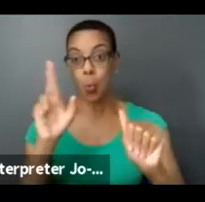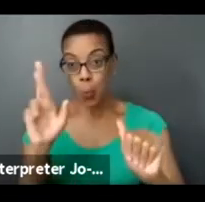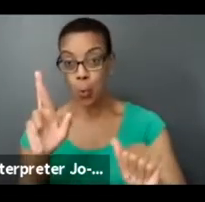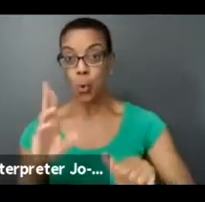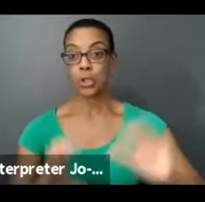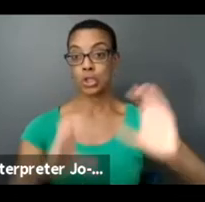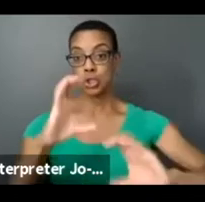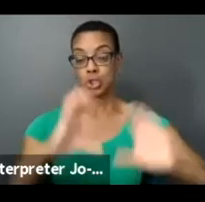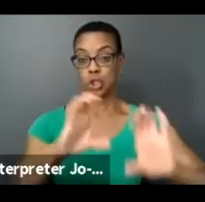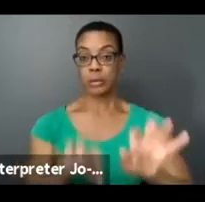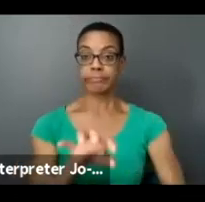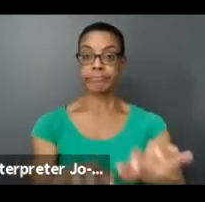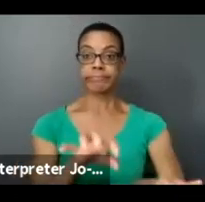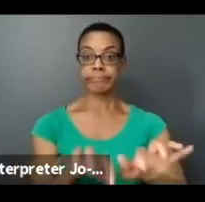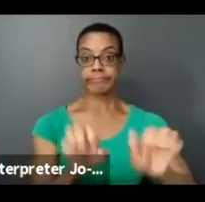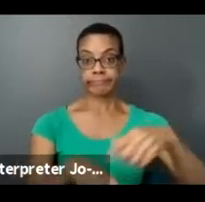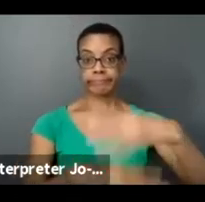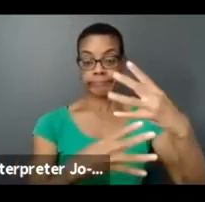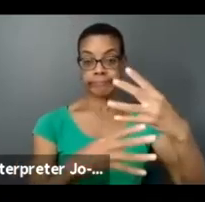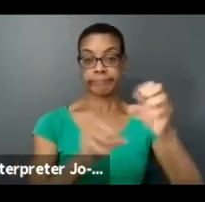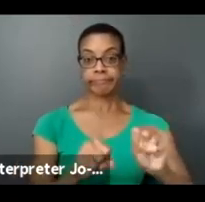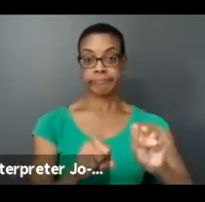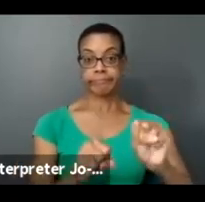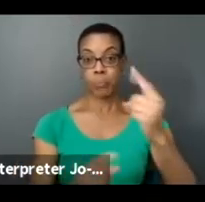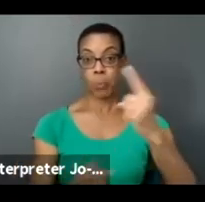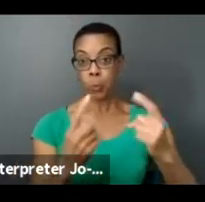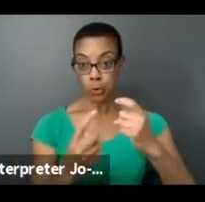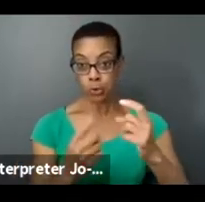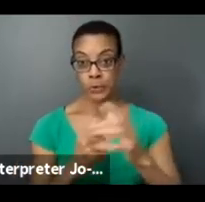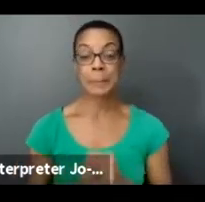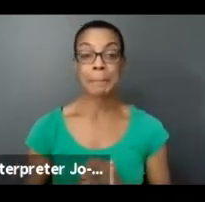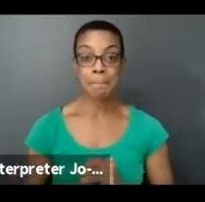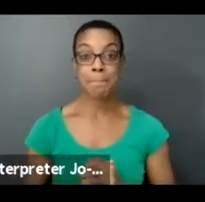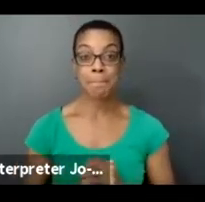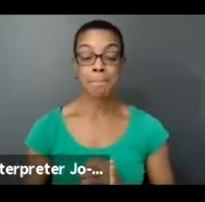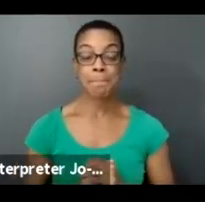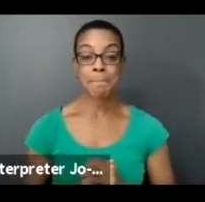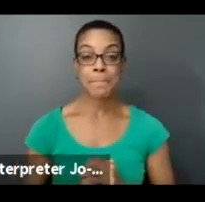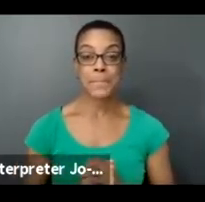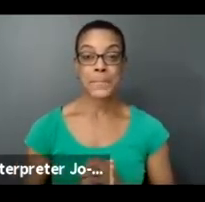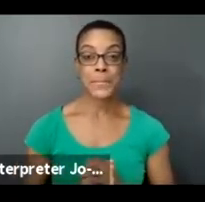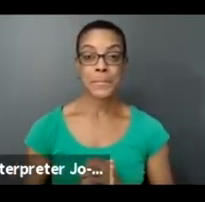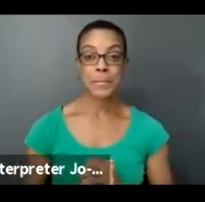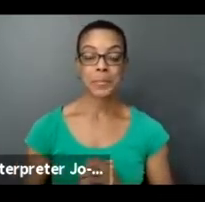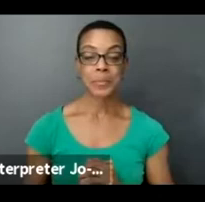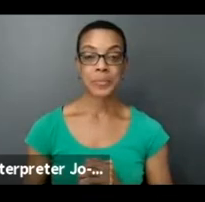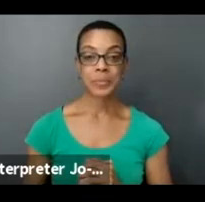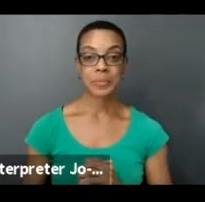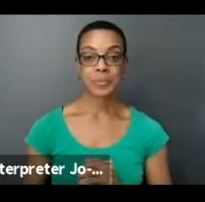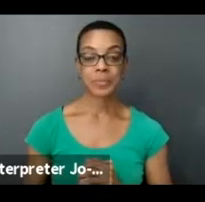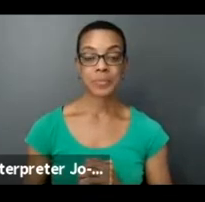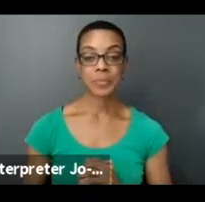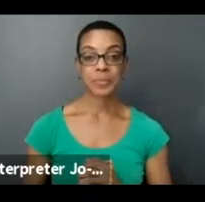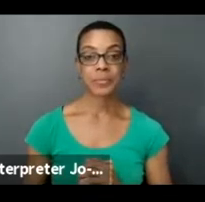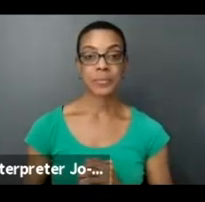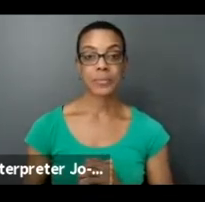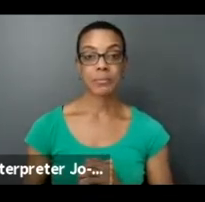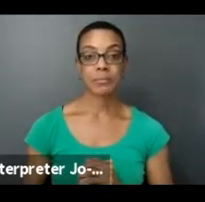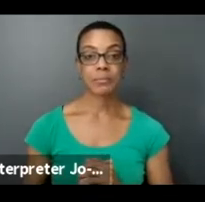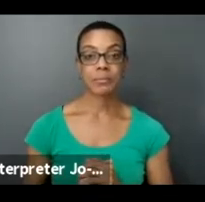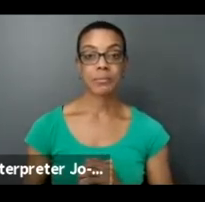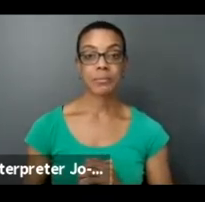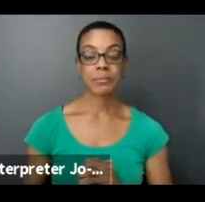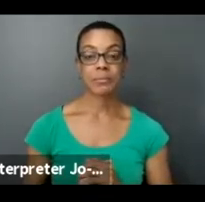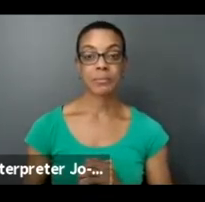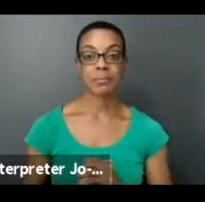chat. You can suggest things in the chat as well. And you'll have an opportunity to have them